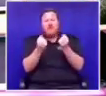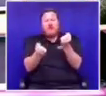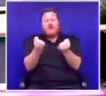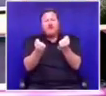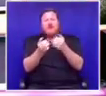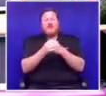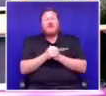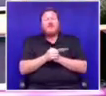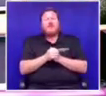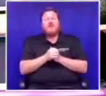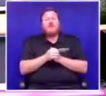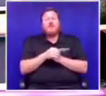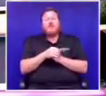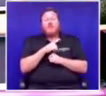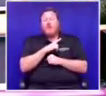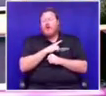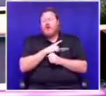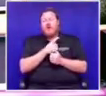Honorable President.